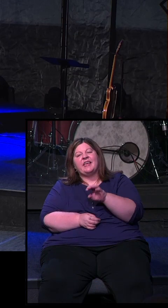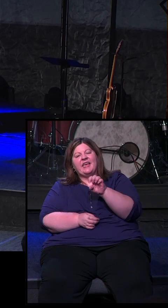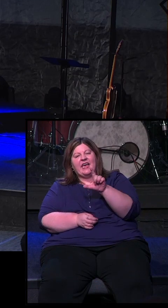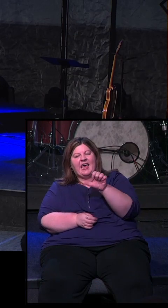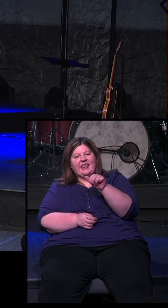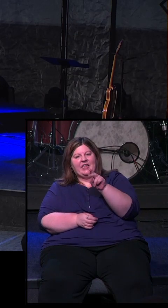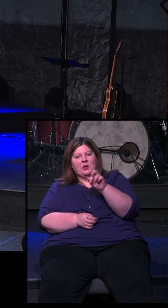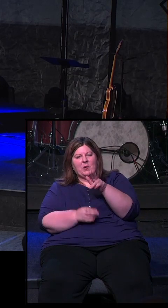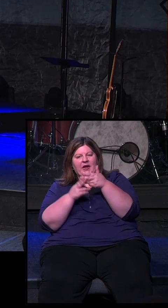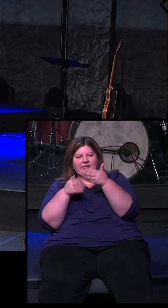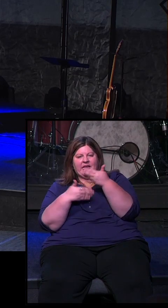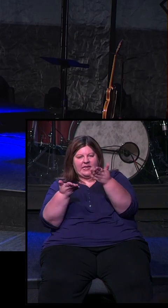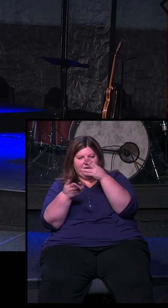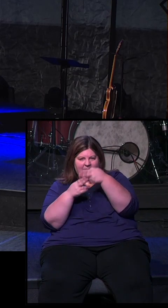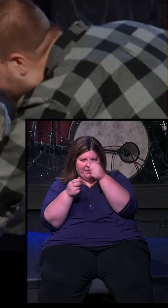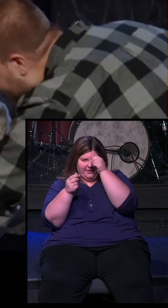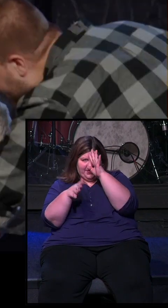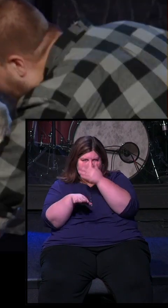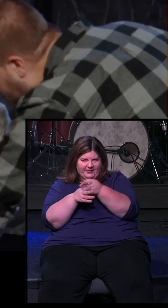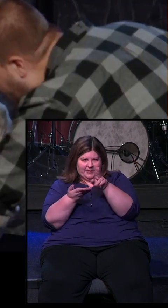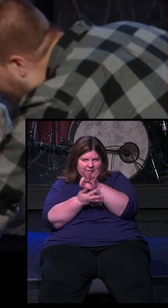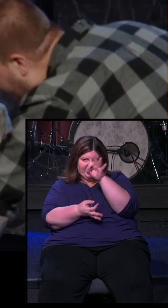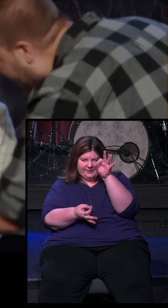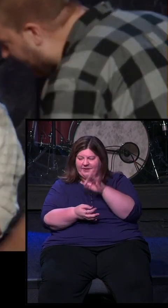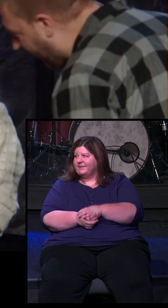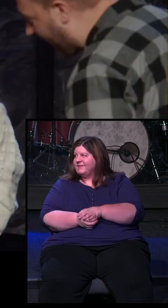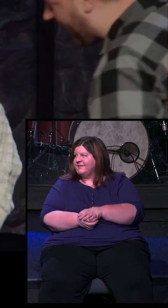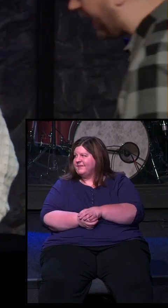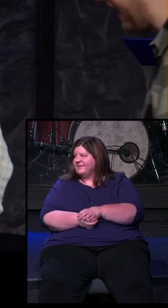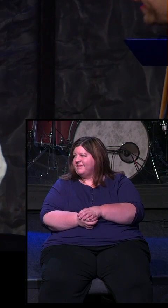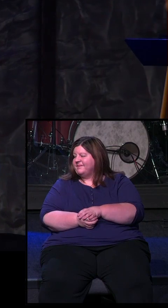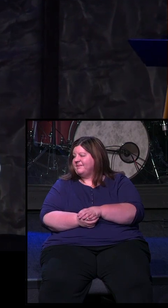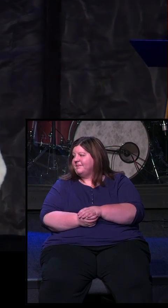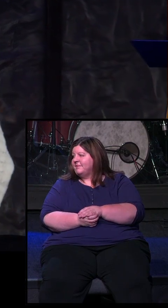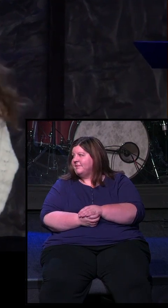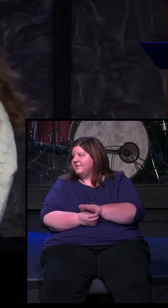in the name of the Father, the Son, and the Holy Spirit. Amen. All right.